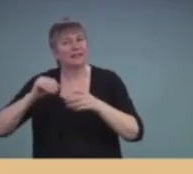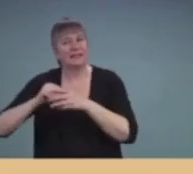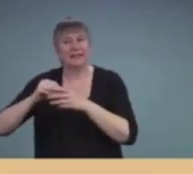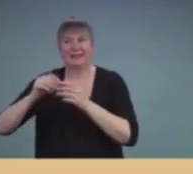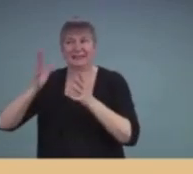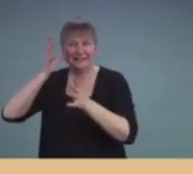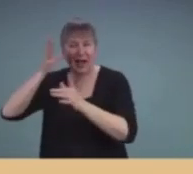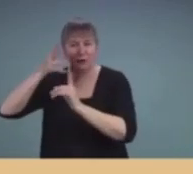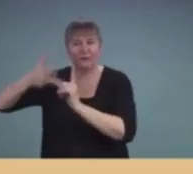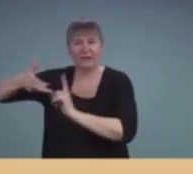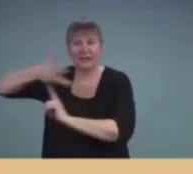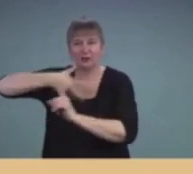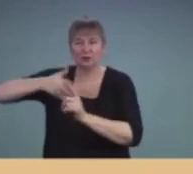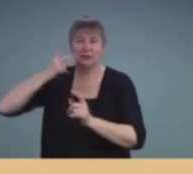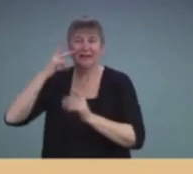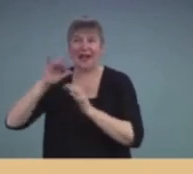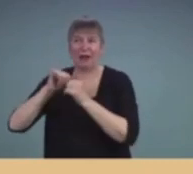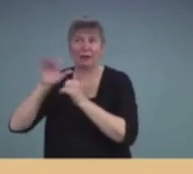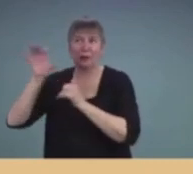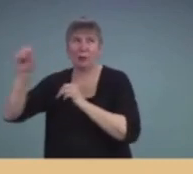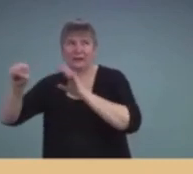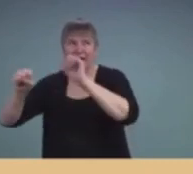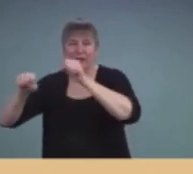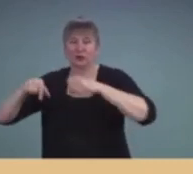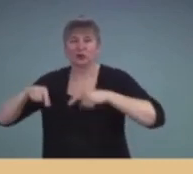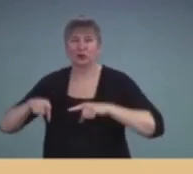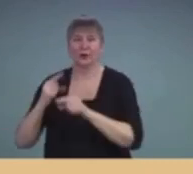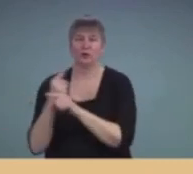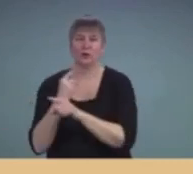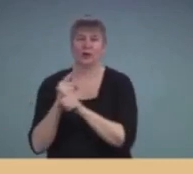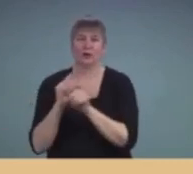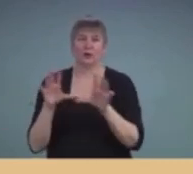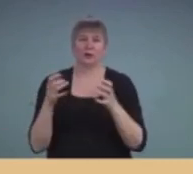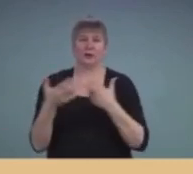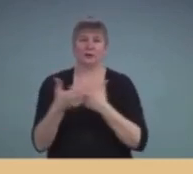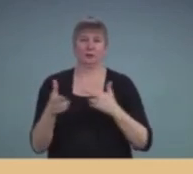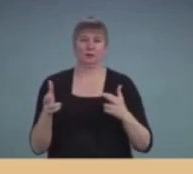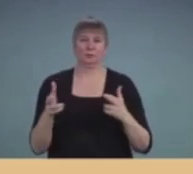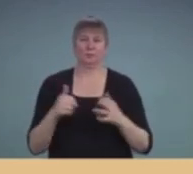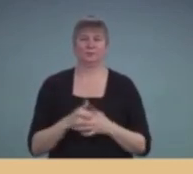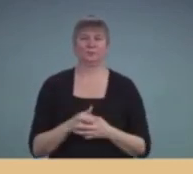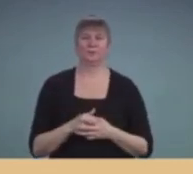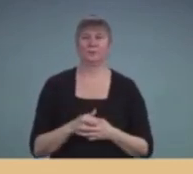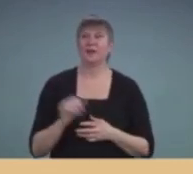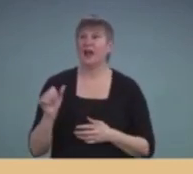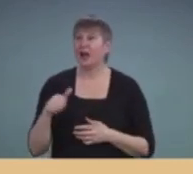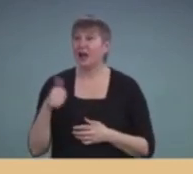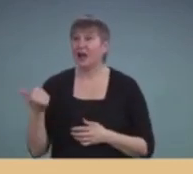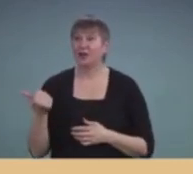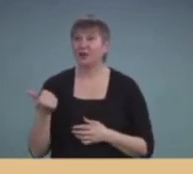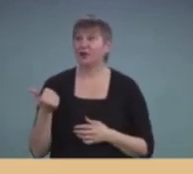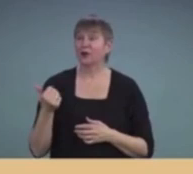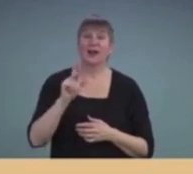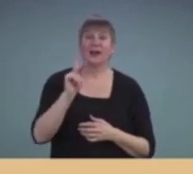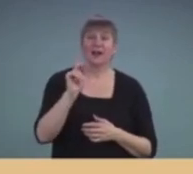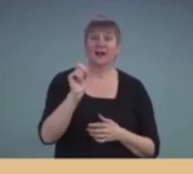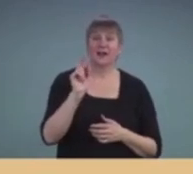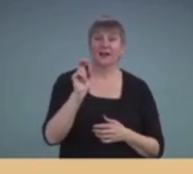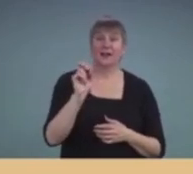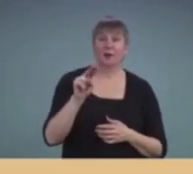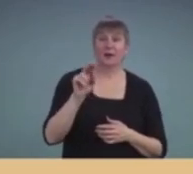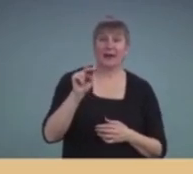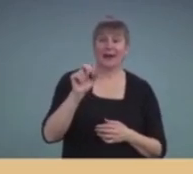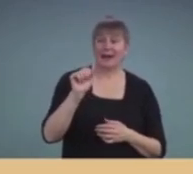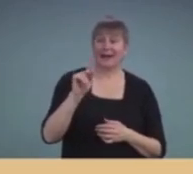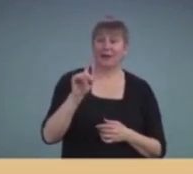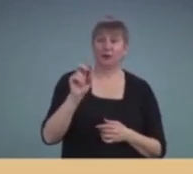how they would listen in a regular classroom. There are other tools. Karen Anderson has a lot of great tools on her website